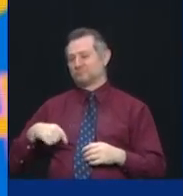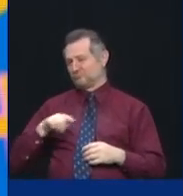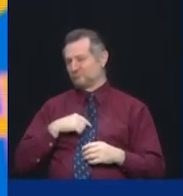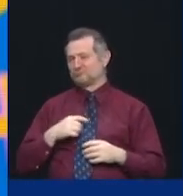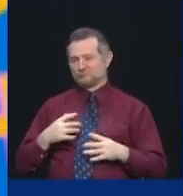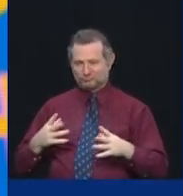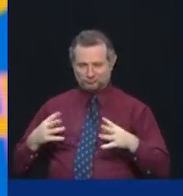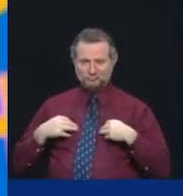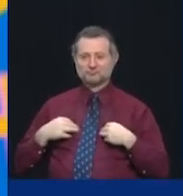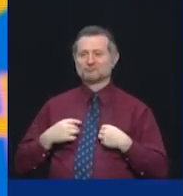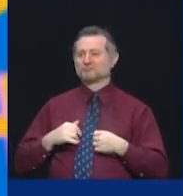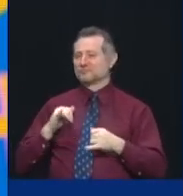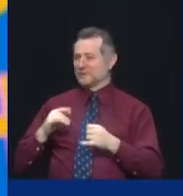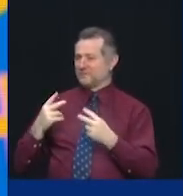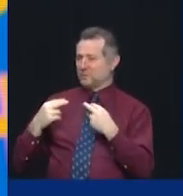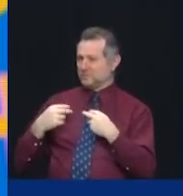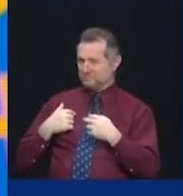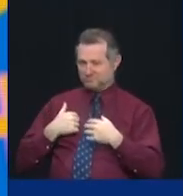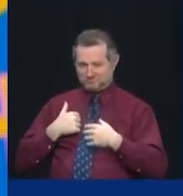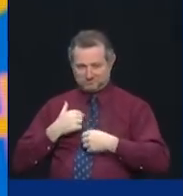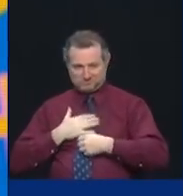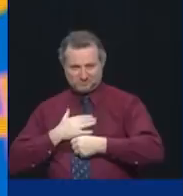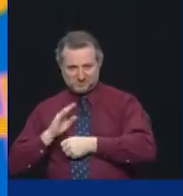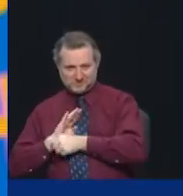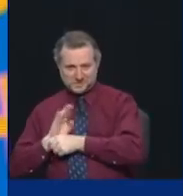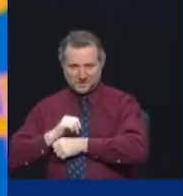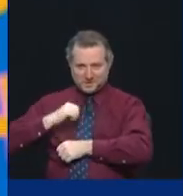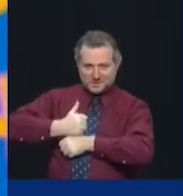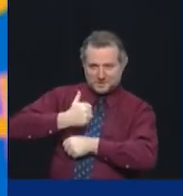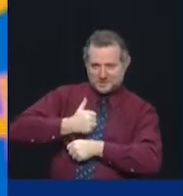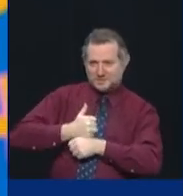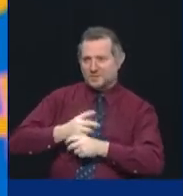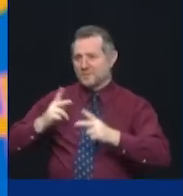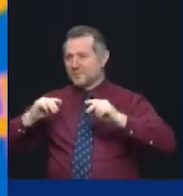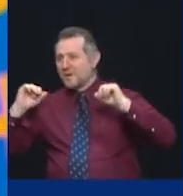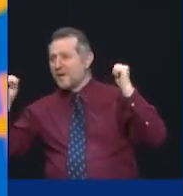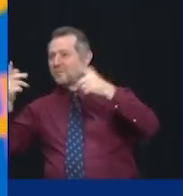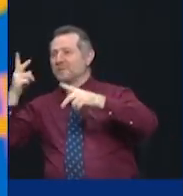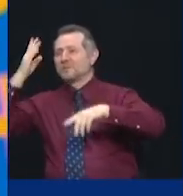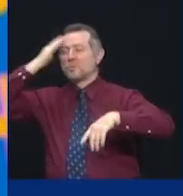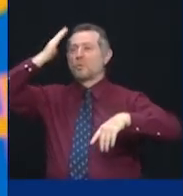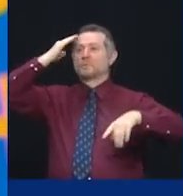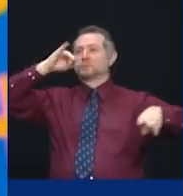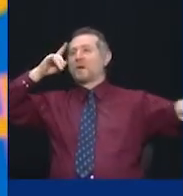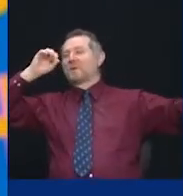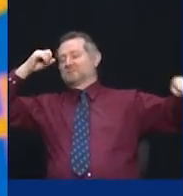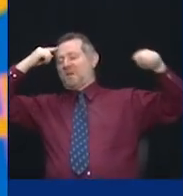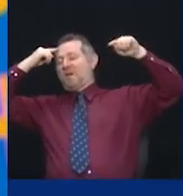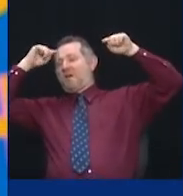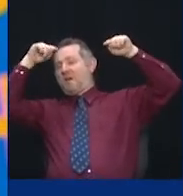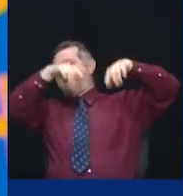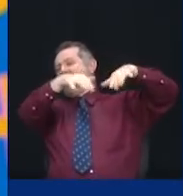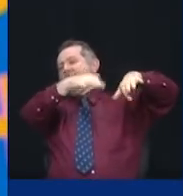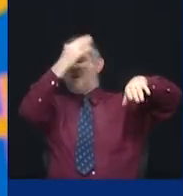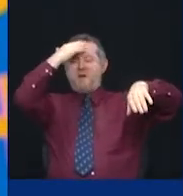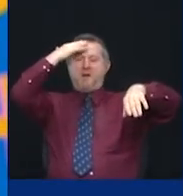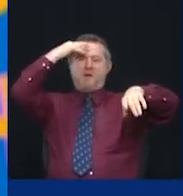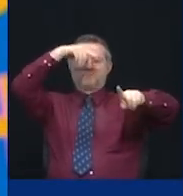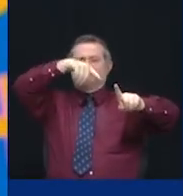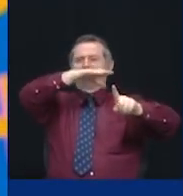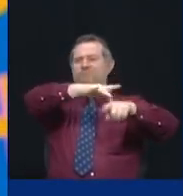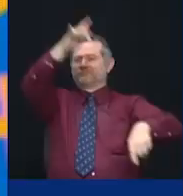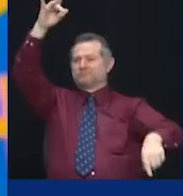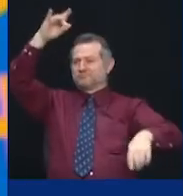in the event industry lexicon. I want to pay particular reference